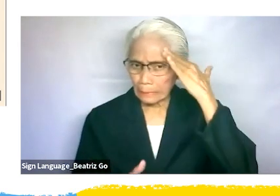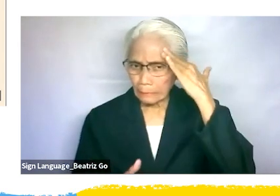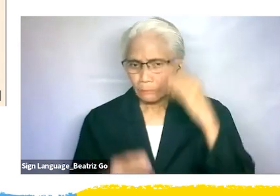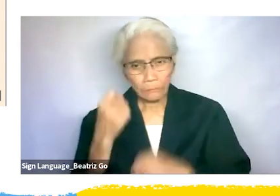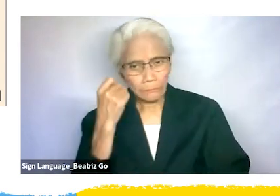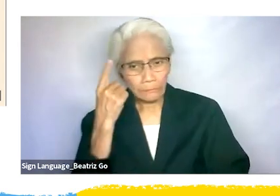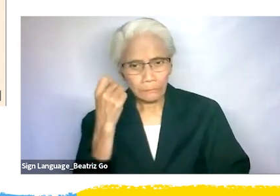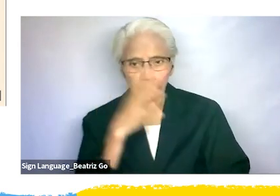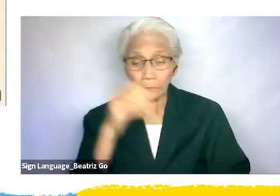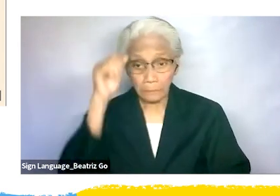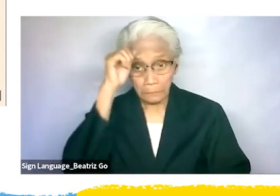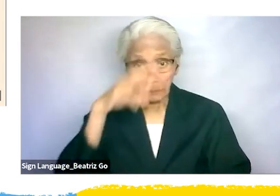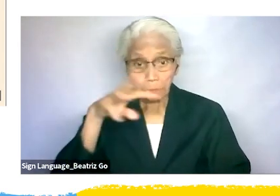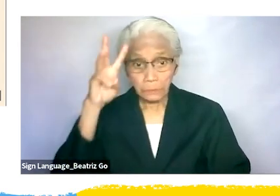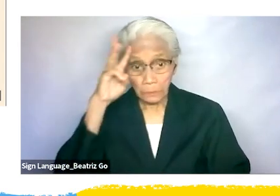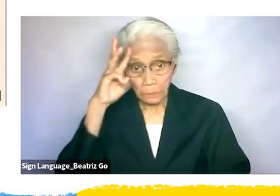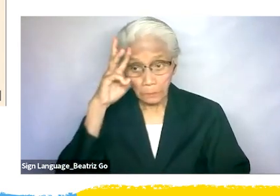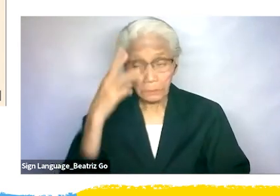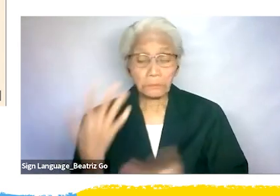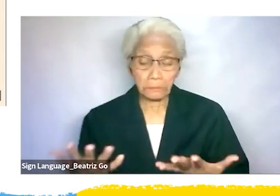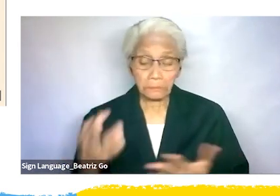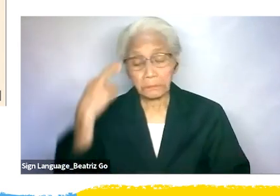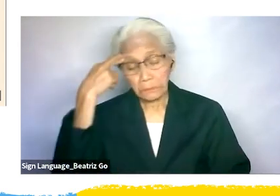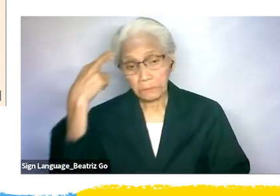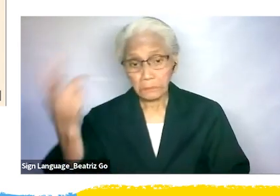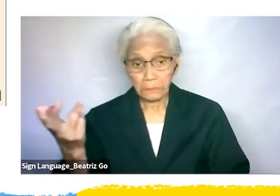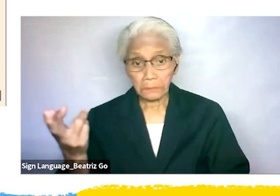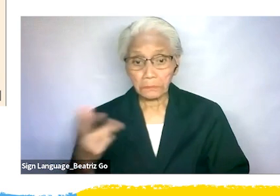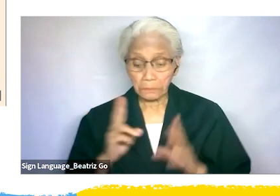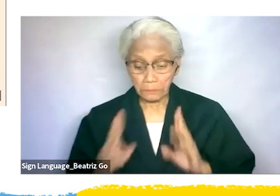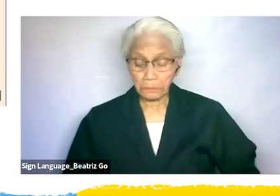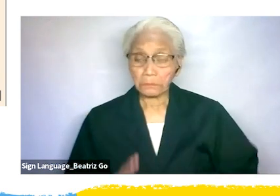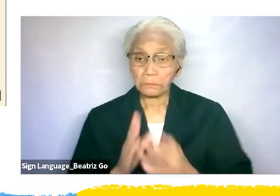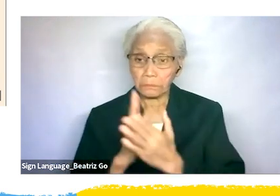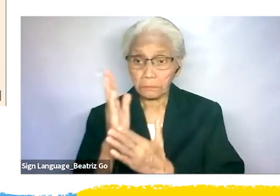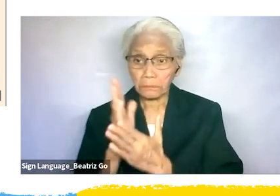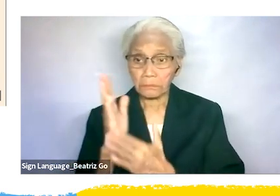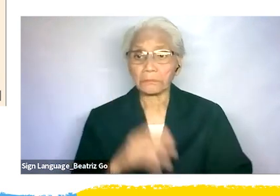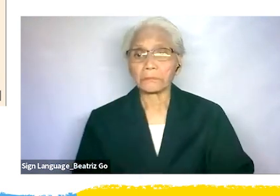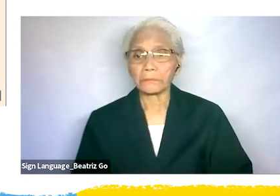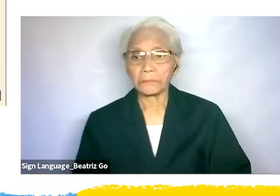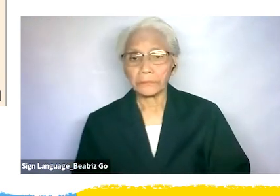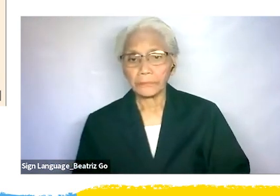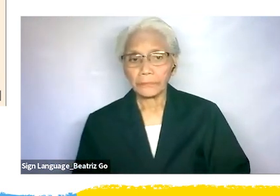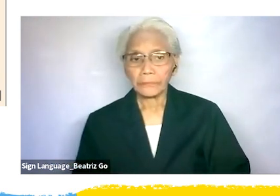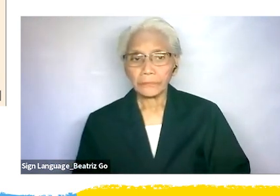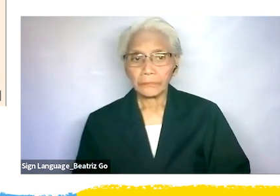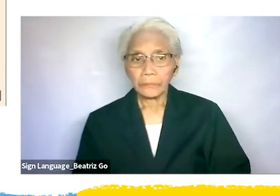and awareness of the realization of human life and then